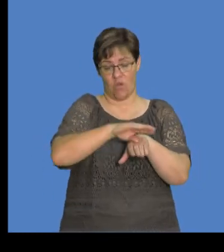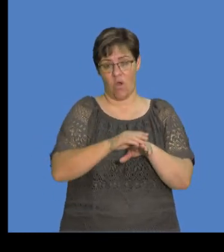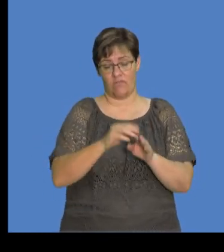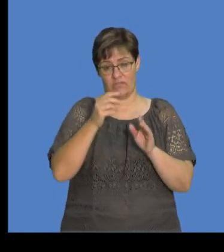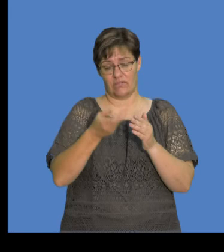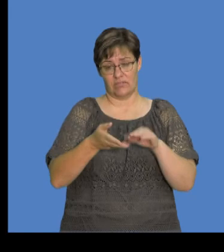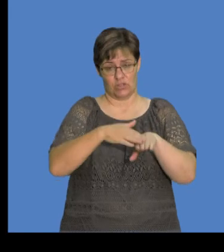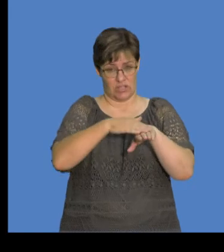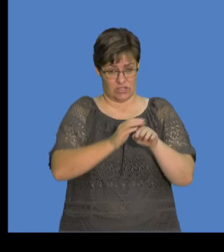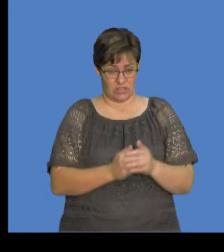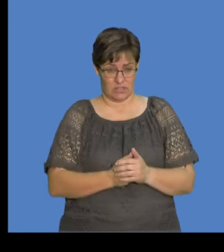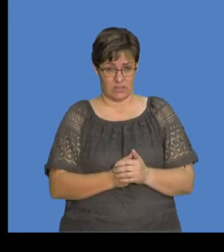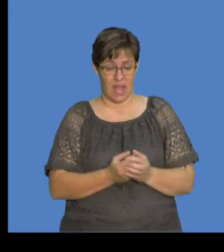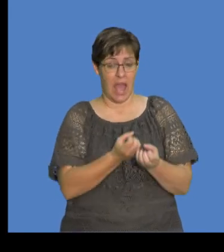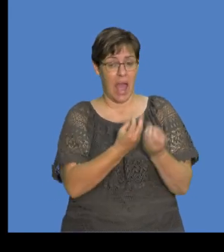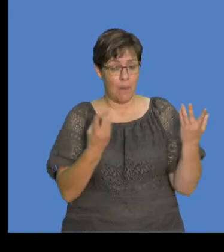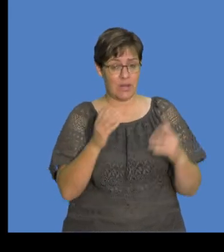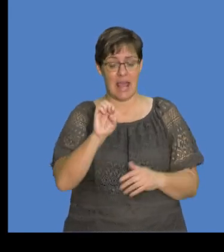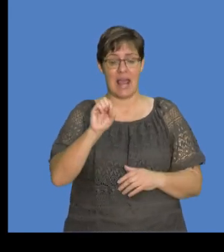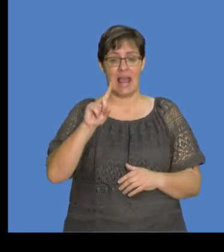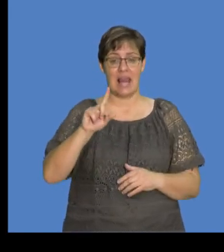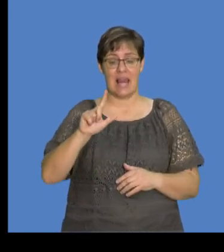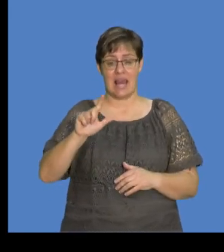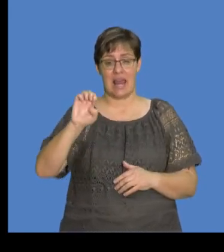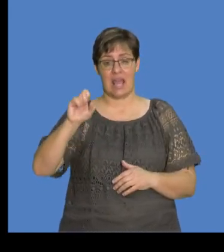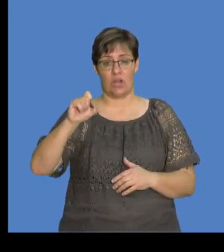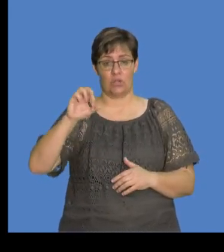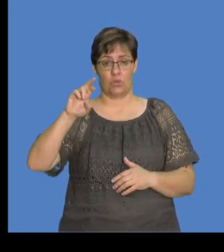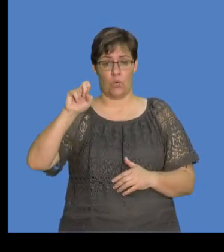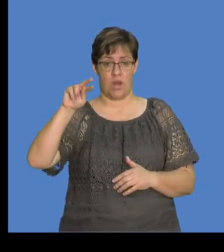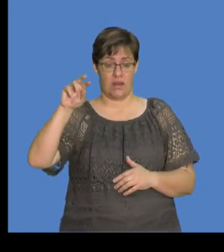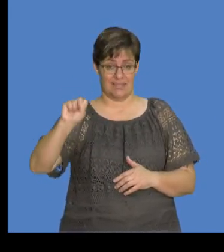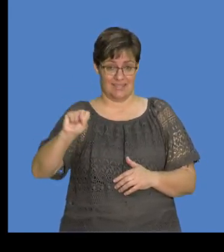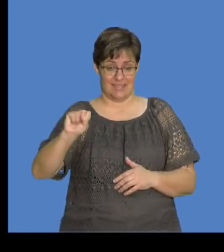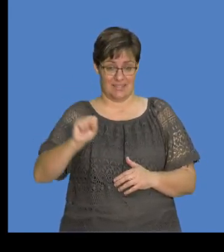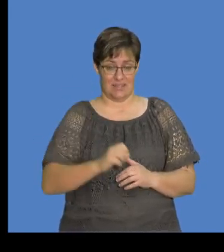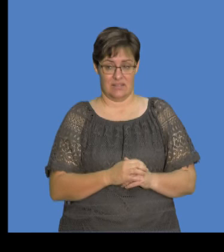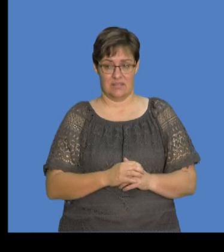So number of electrons, okay, number of electrons